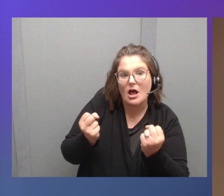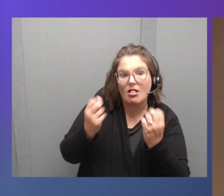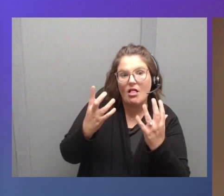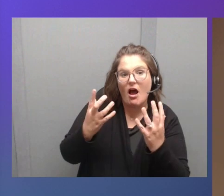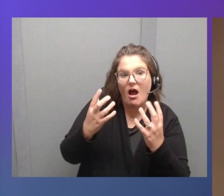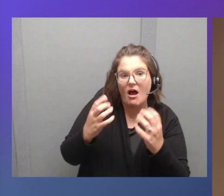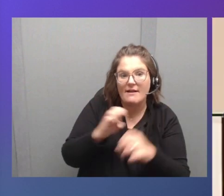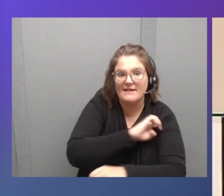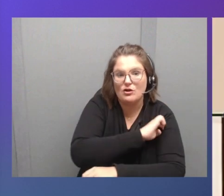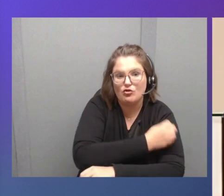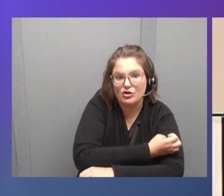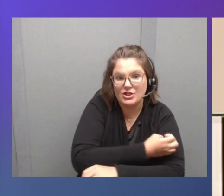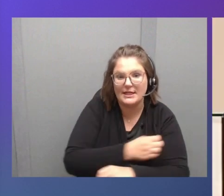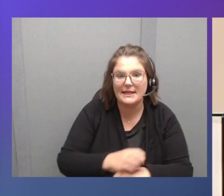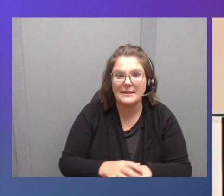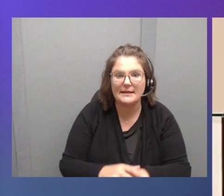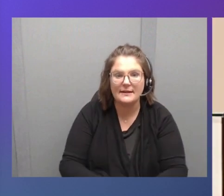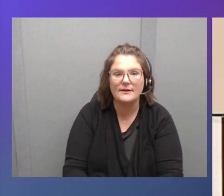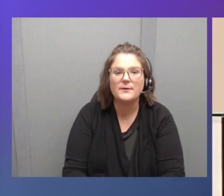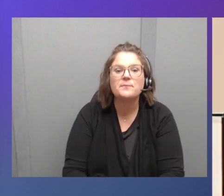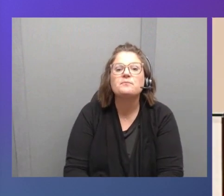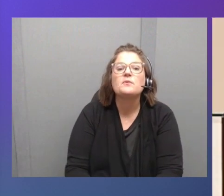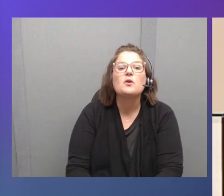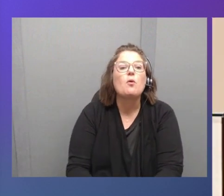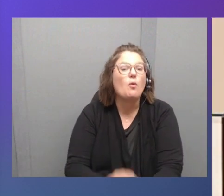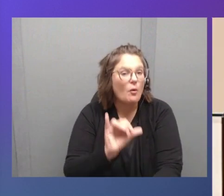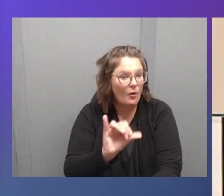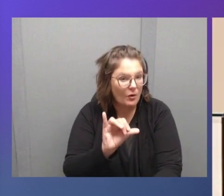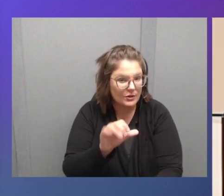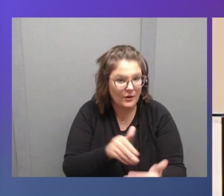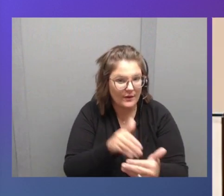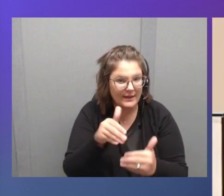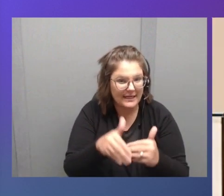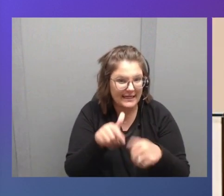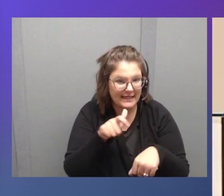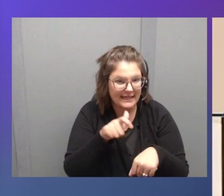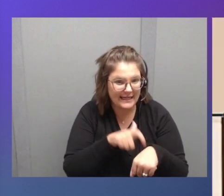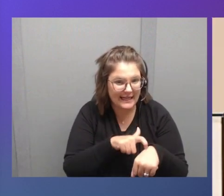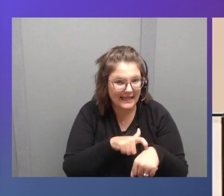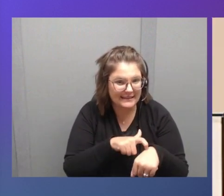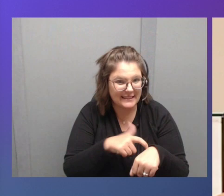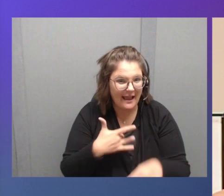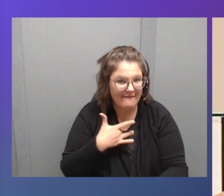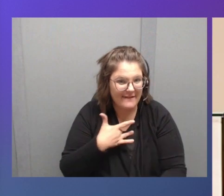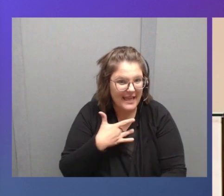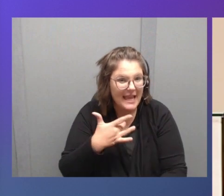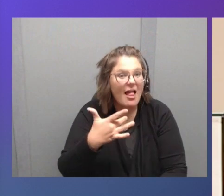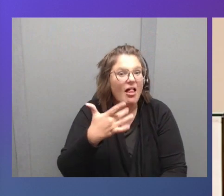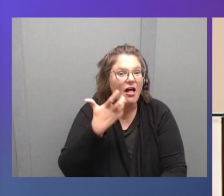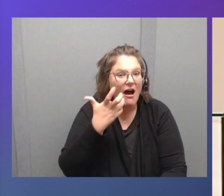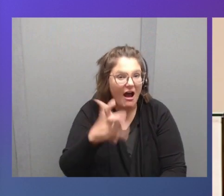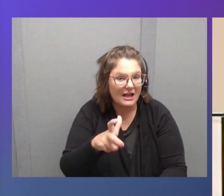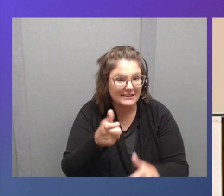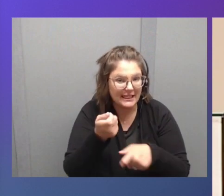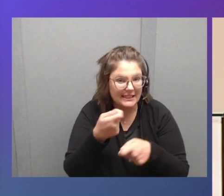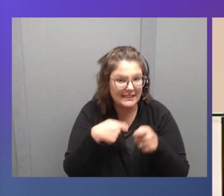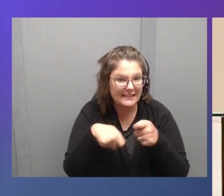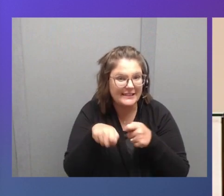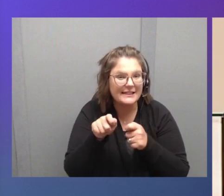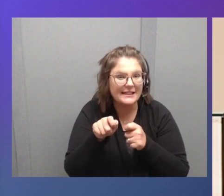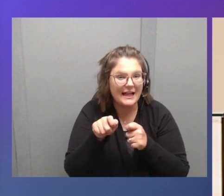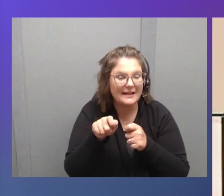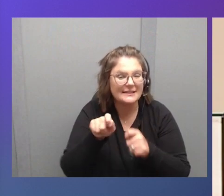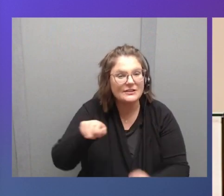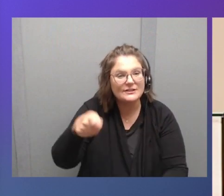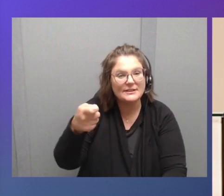system. So you're telling me next time I feel really, really hot instead of putting all the way AC up, I